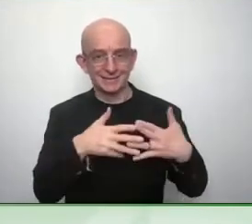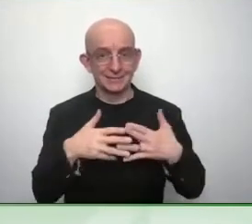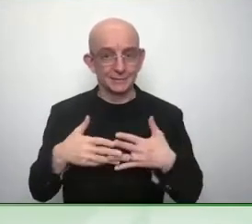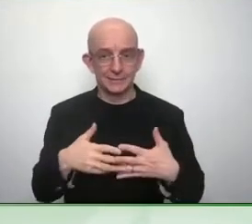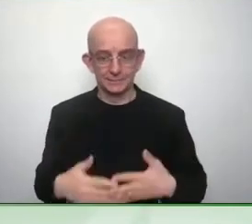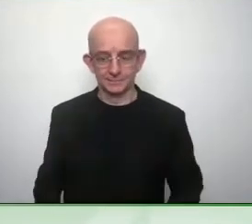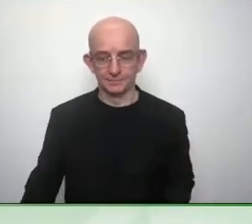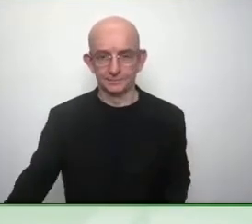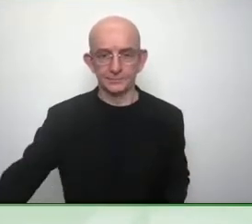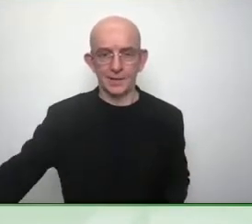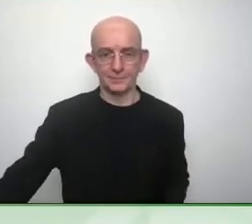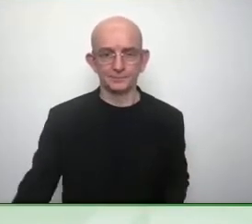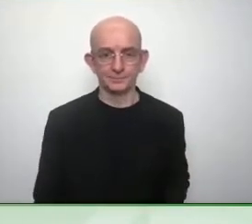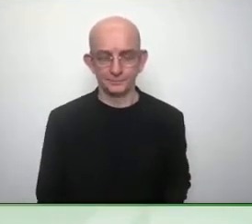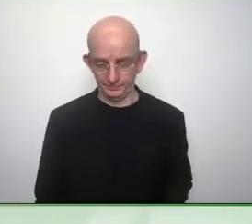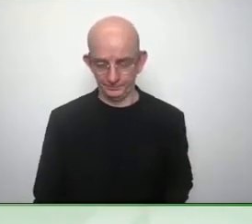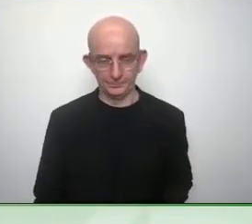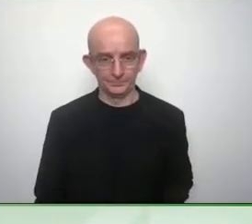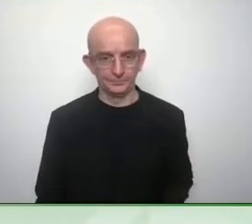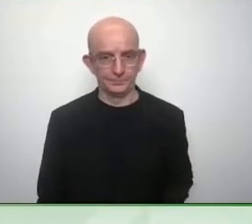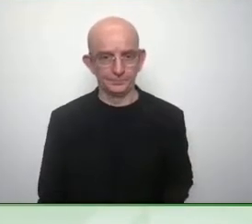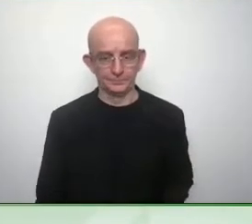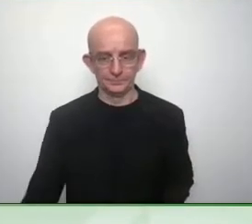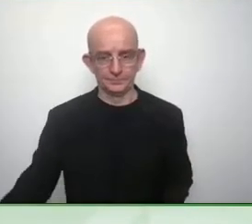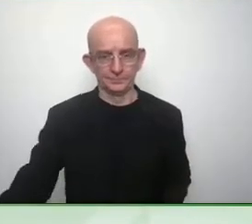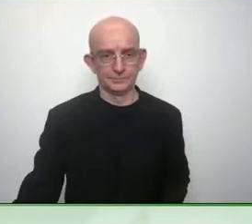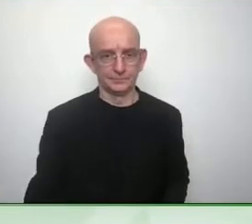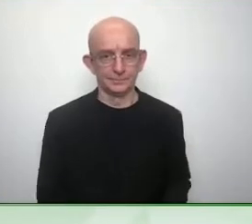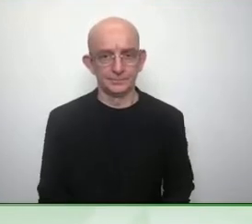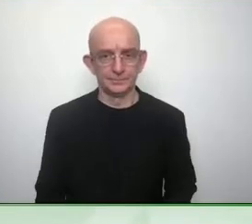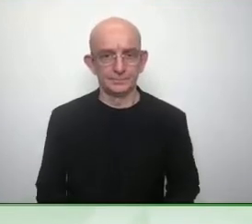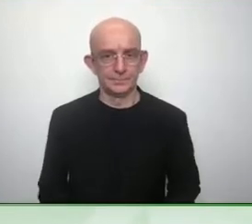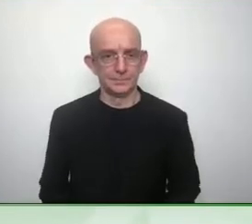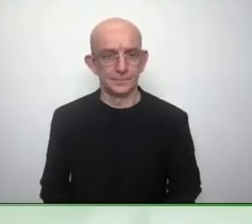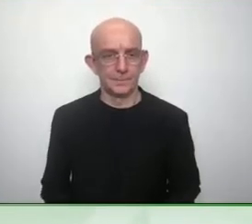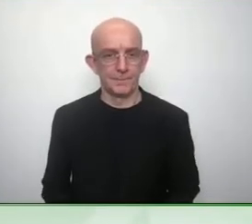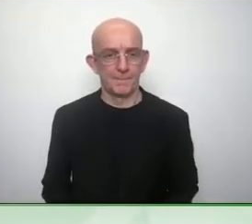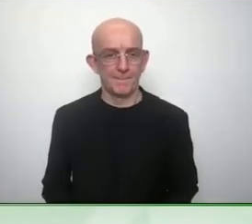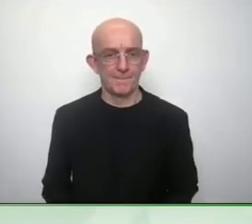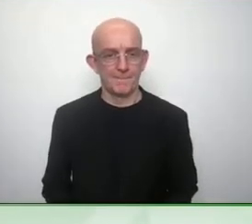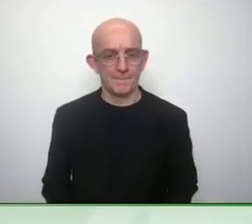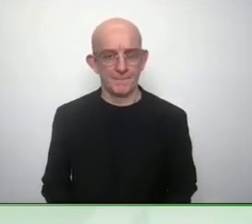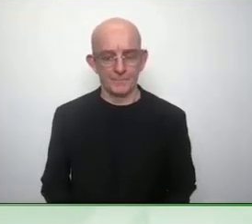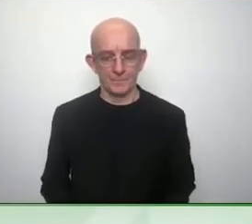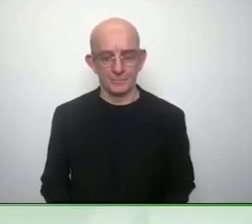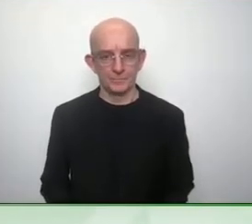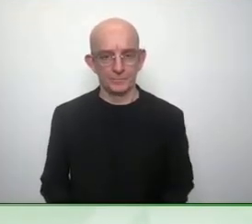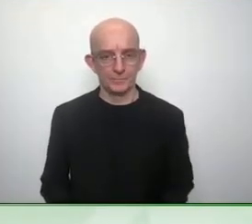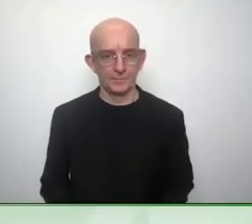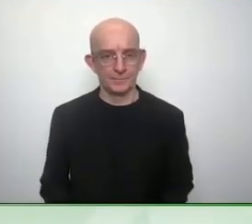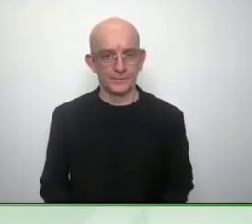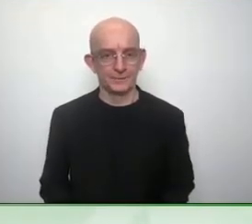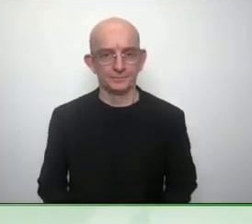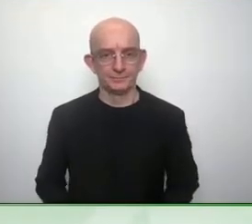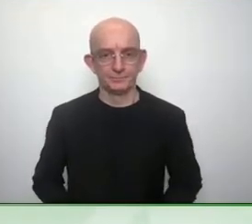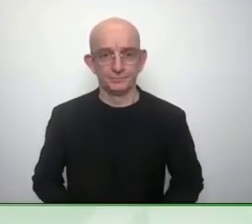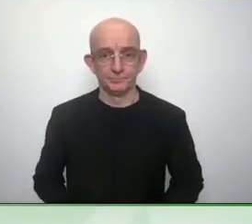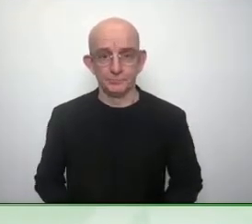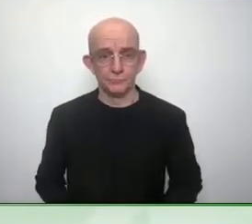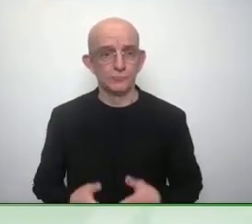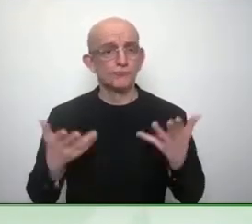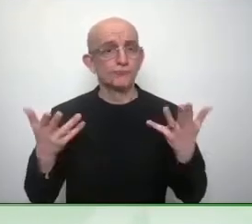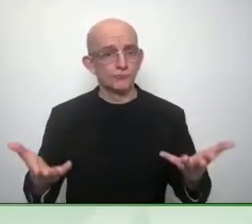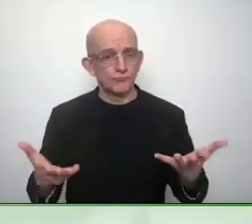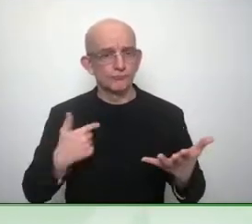but we really acknowledge that so we send you love today however in a way we're sending you love a billion strong